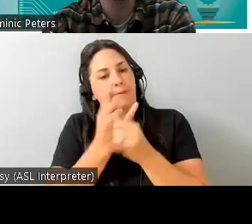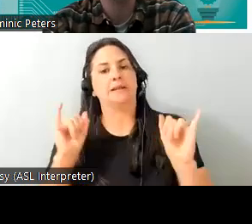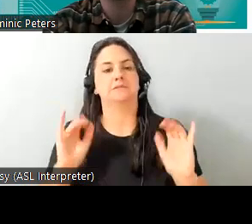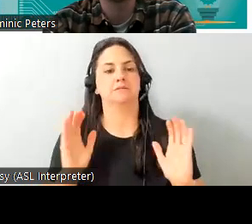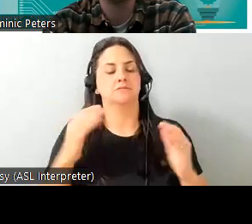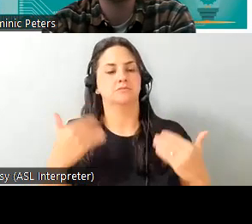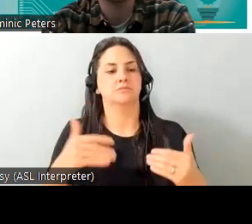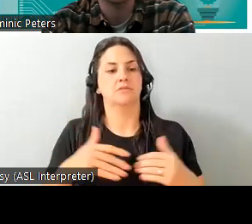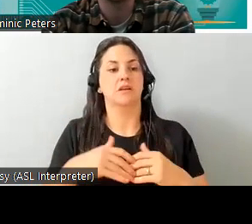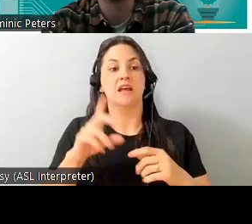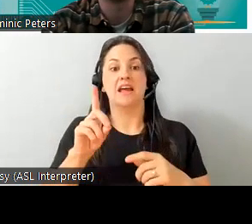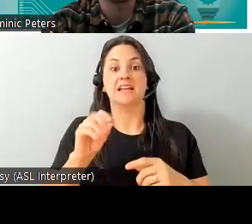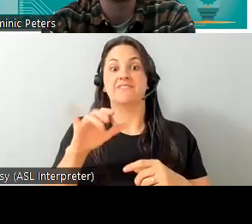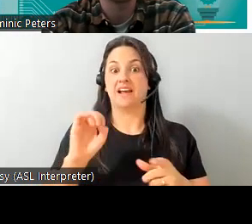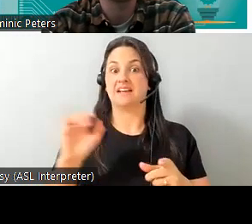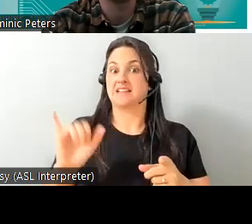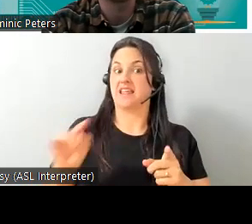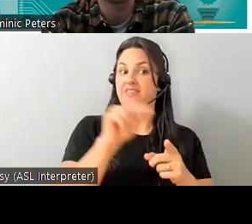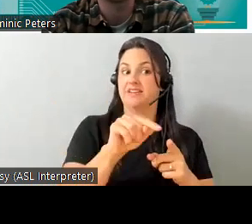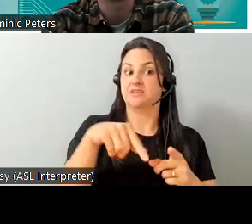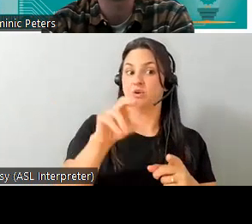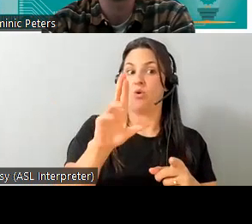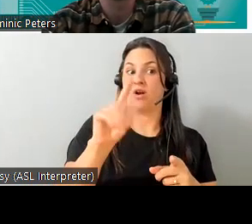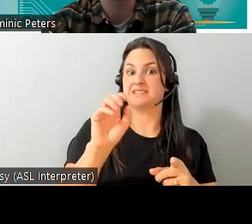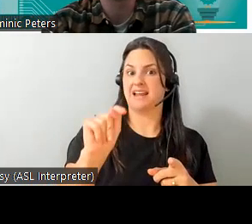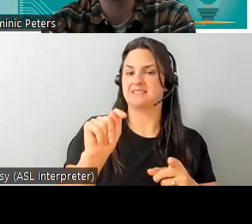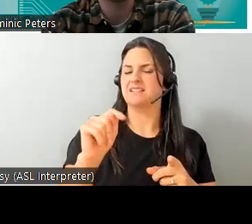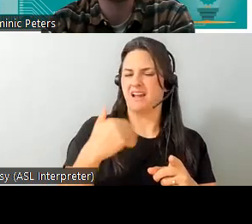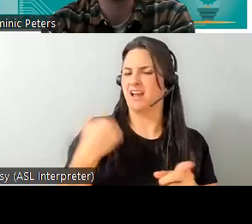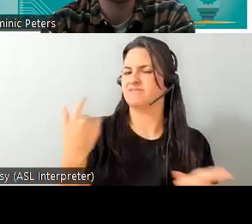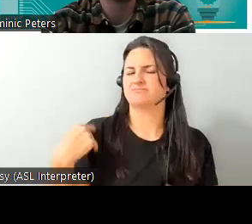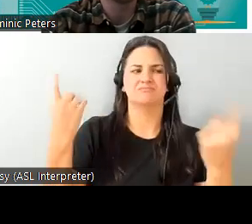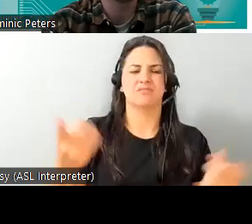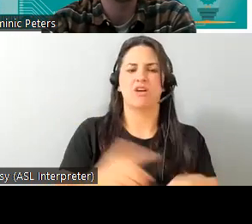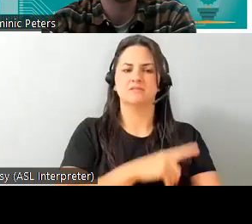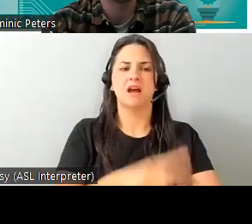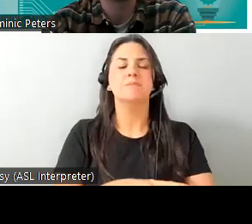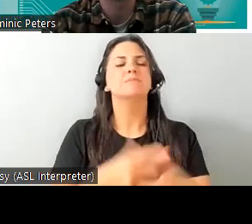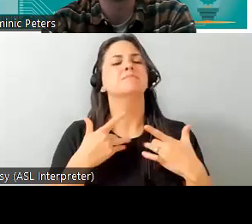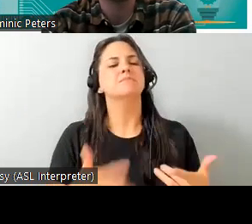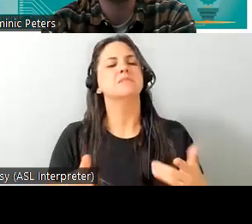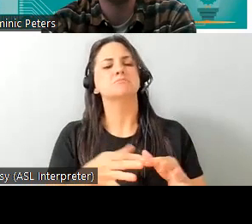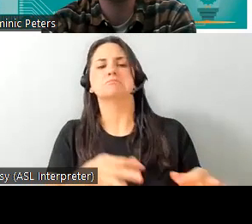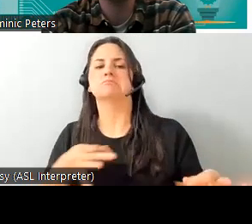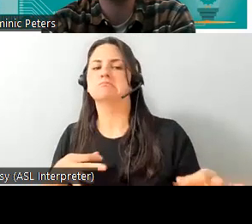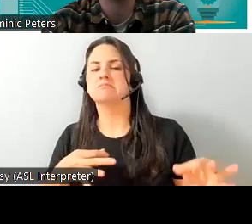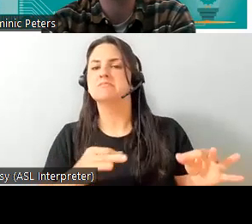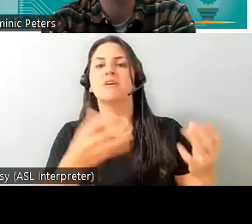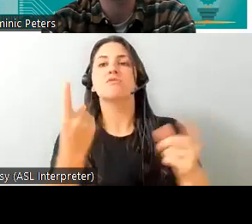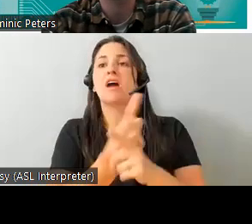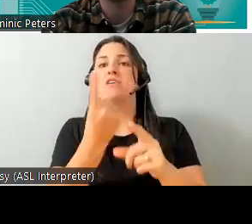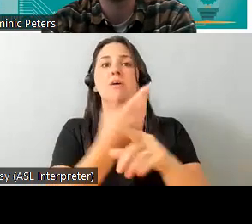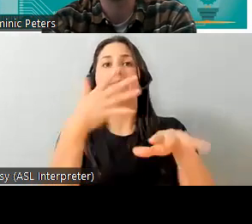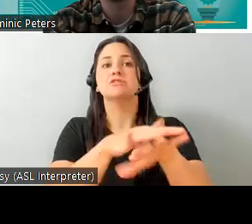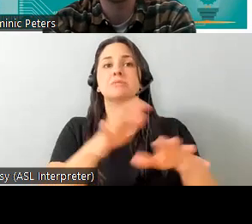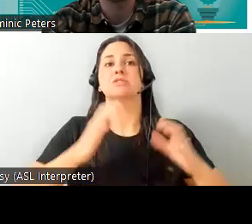devices like the quartet ecu have been around for a long time but they generally lag behind mainstream consumer technology and